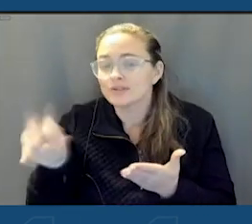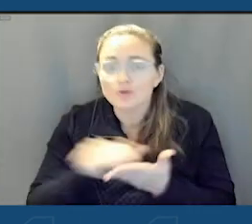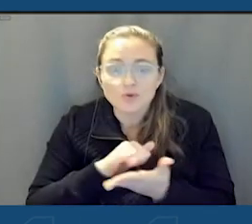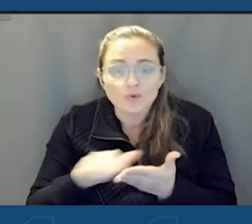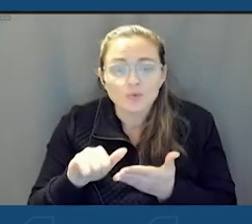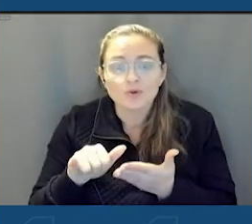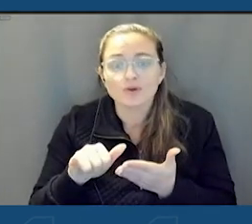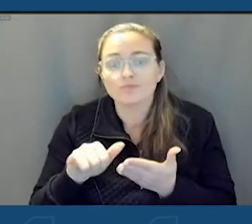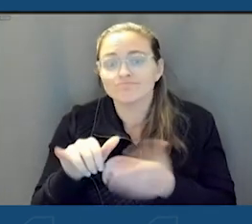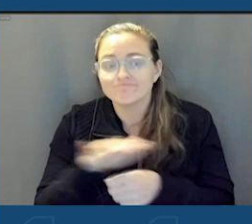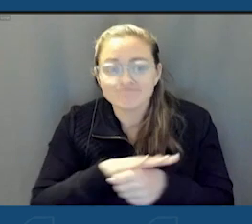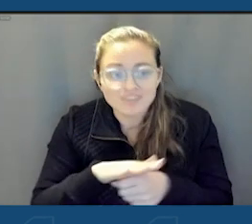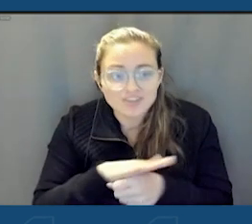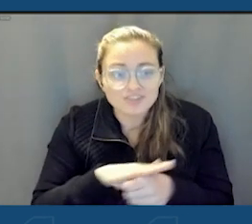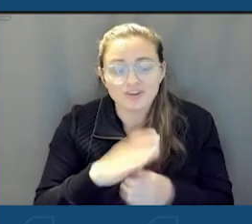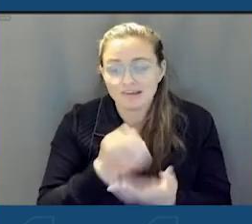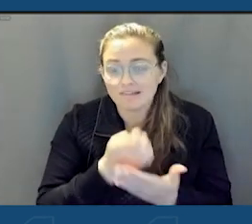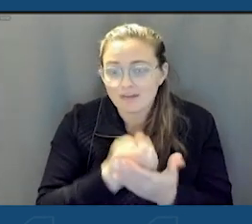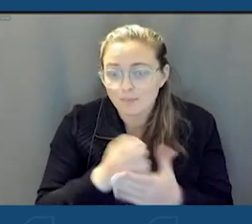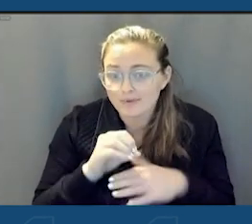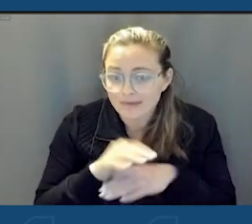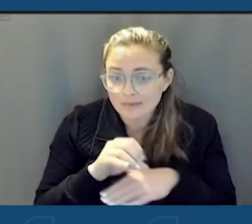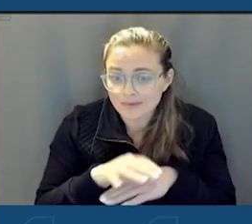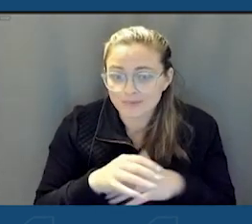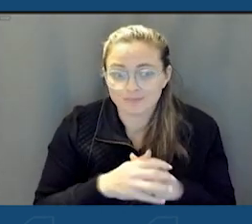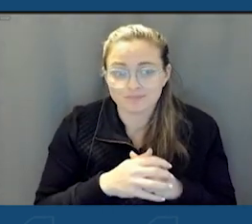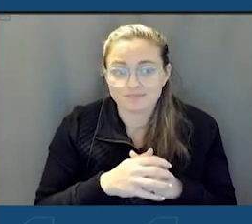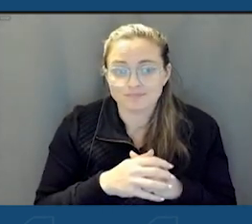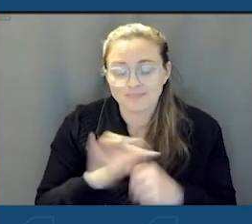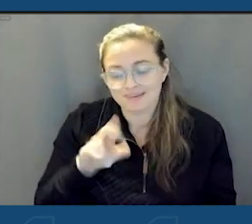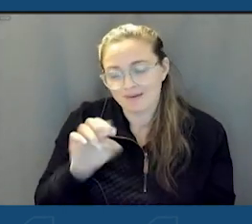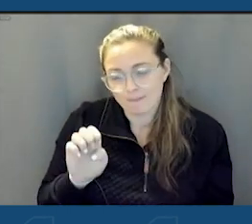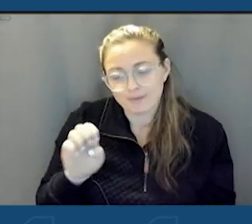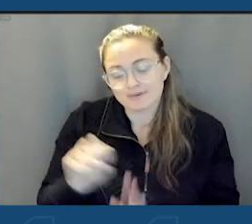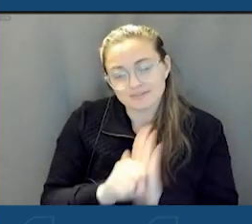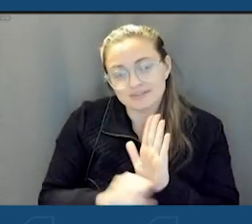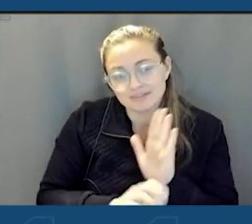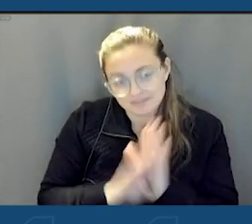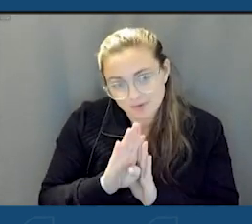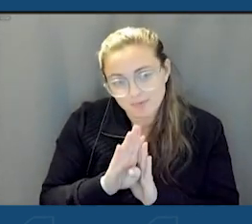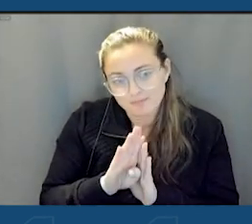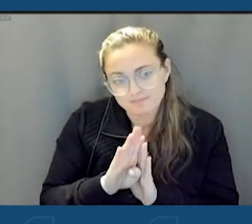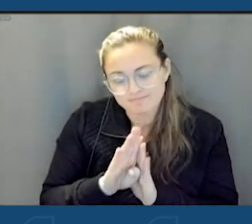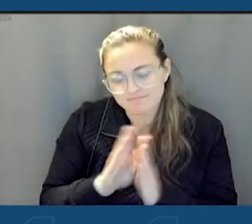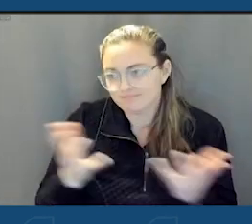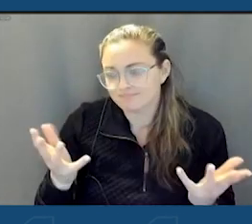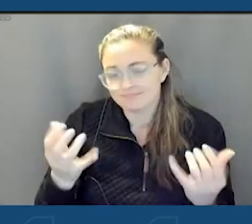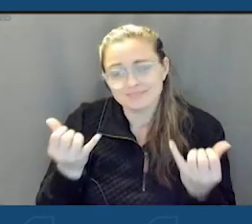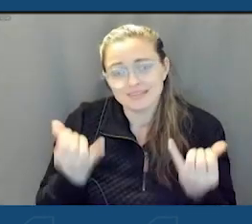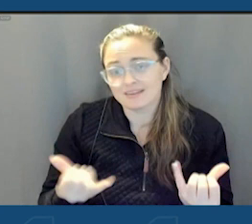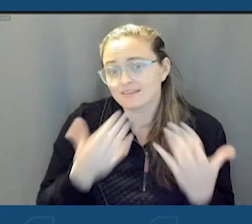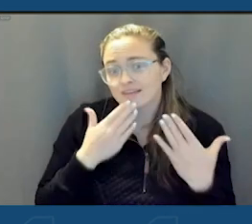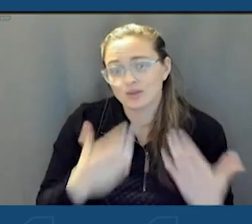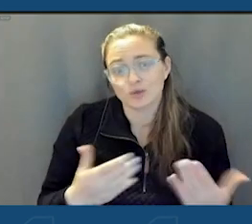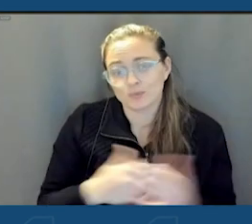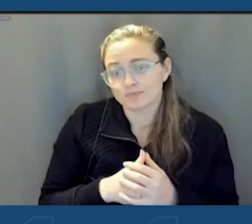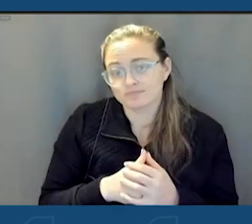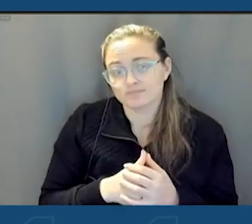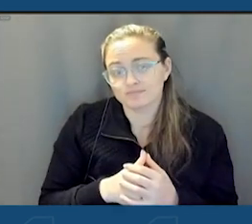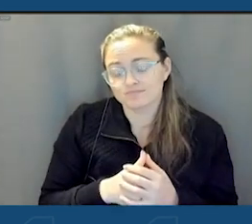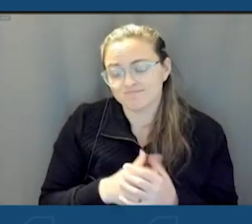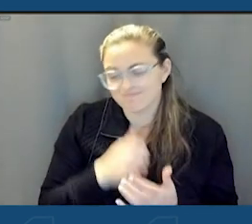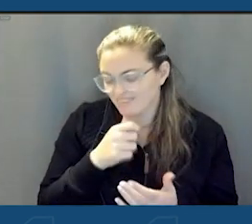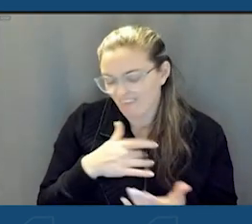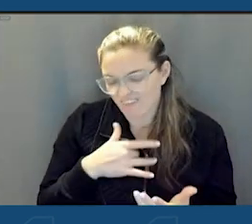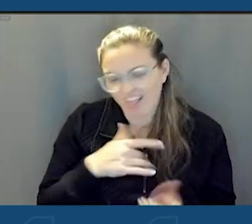economic development council. And to the empire state development somehow today. Thank you. Just doesn't feel like